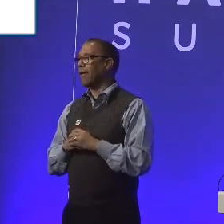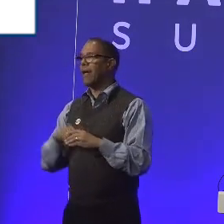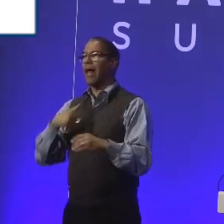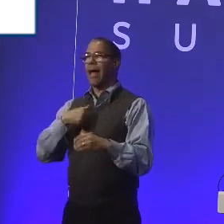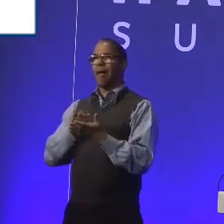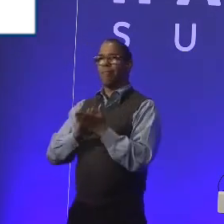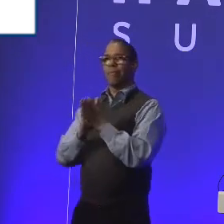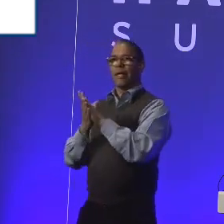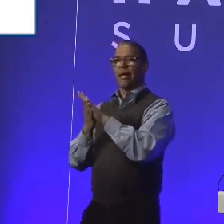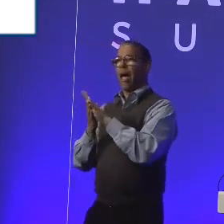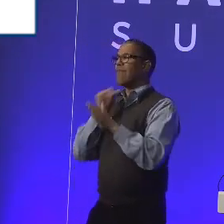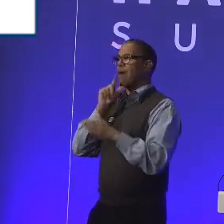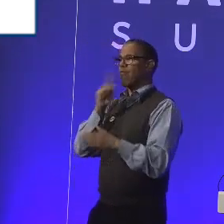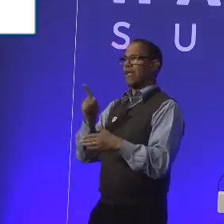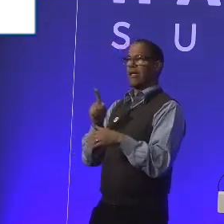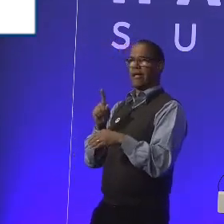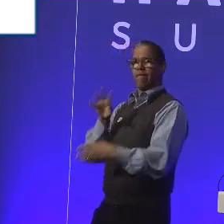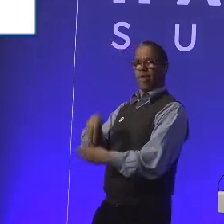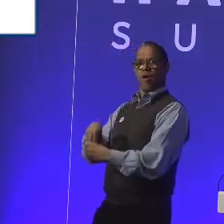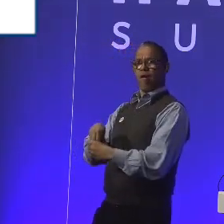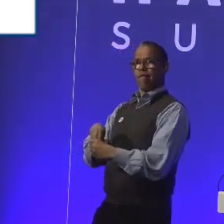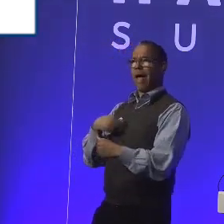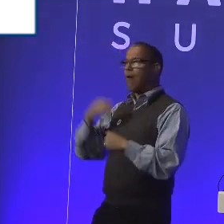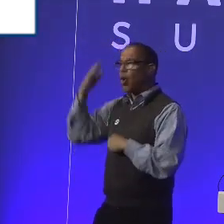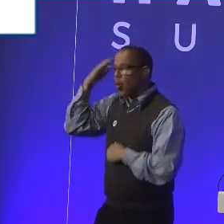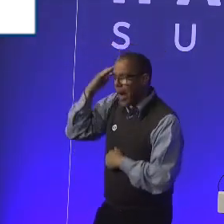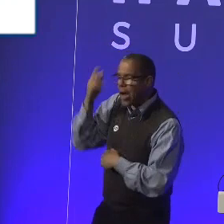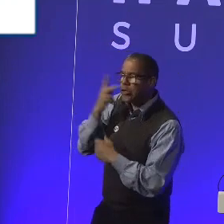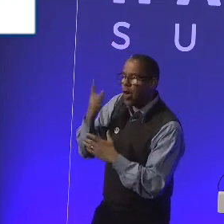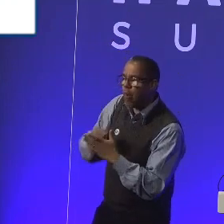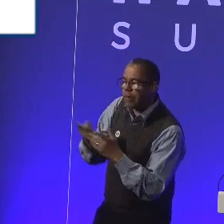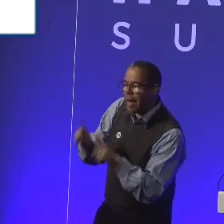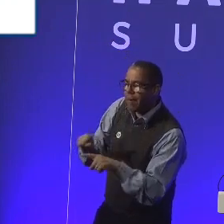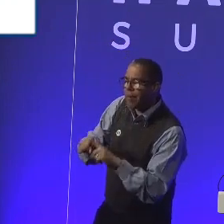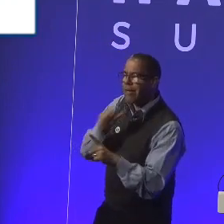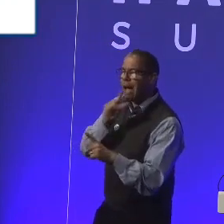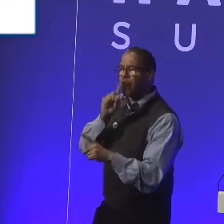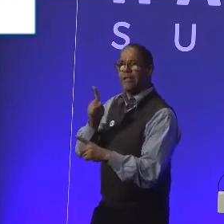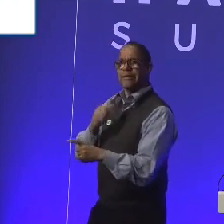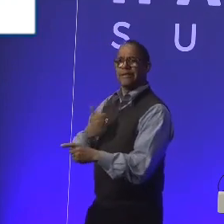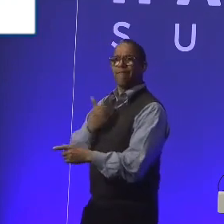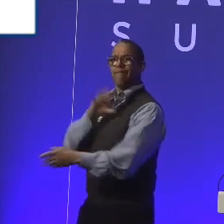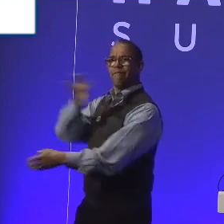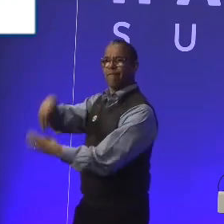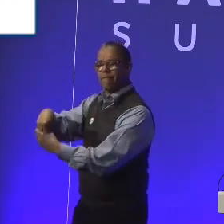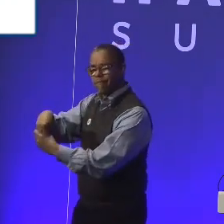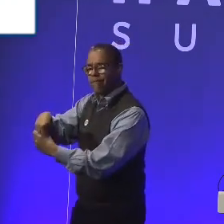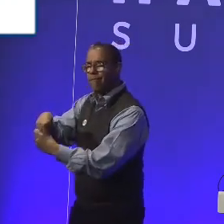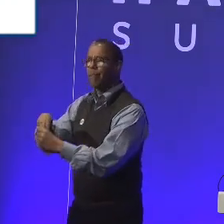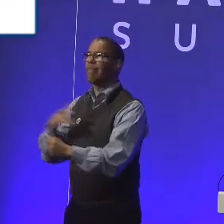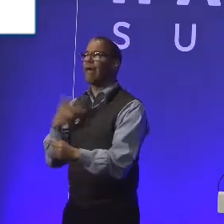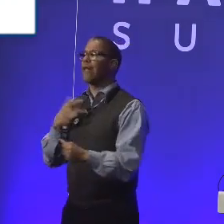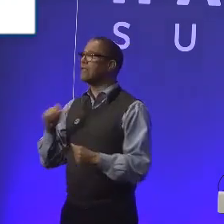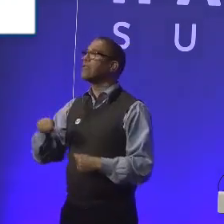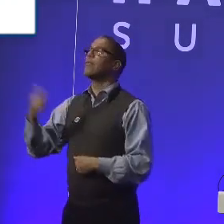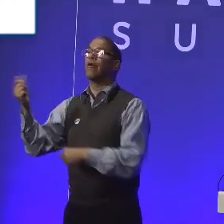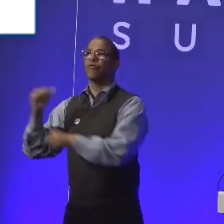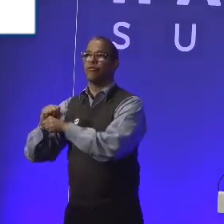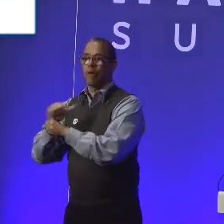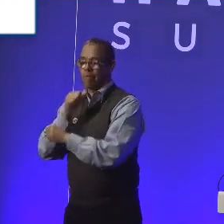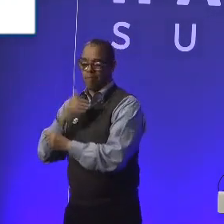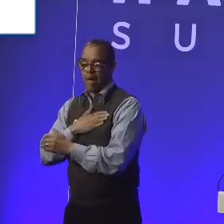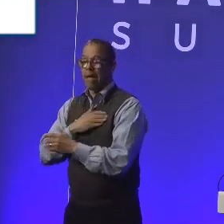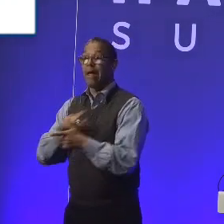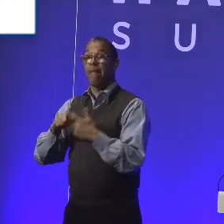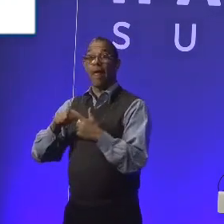at that point. I was aware of the announcement. I could see it was going on. But it was, if you like, somebody else's job. And then